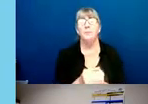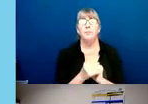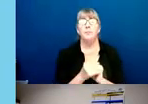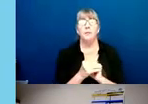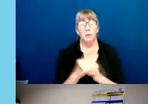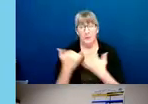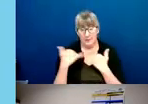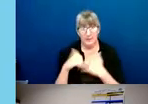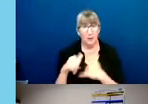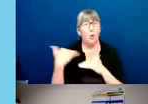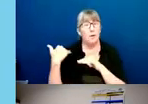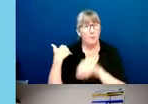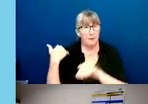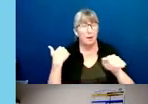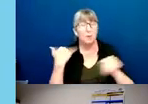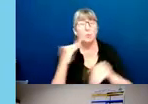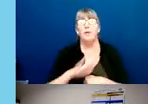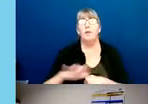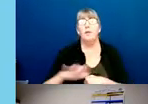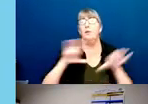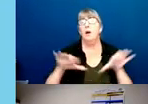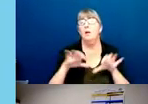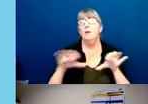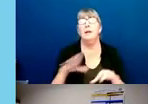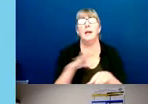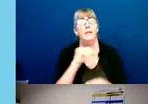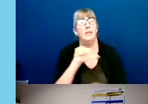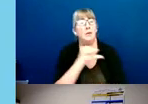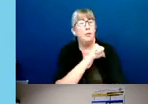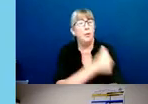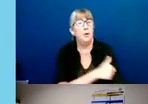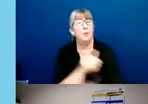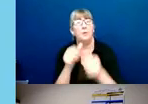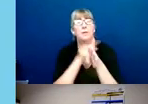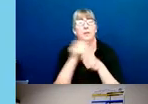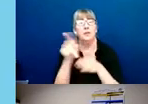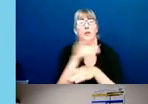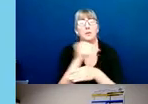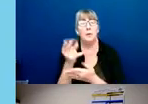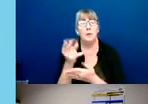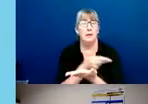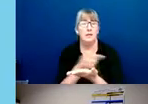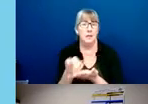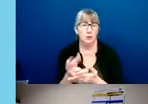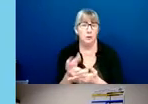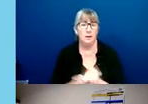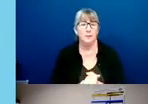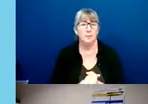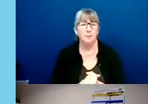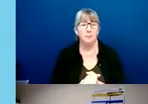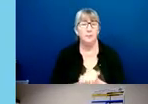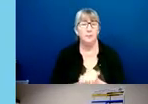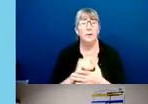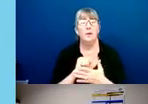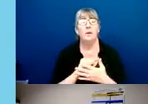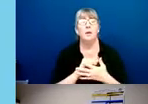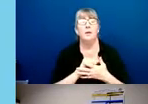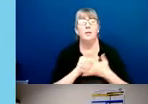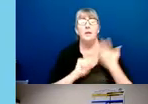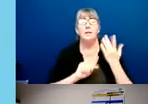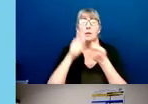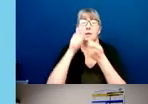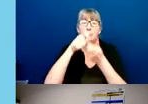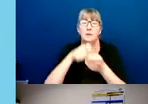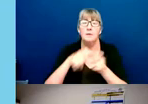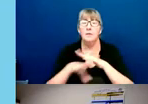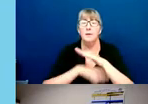and exercise of their authority with professionalism and integrity. These are the specific foundational